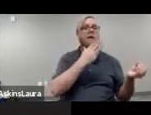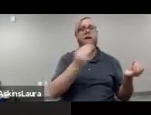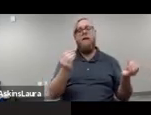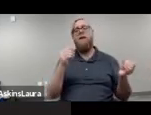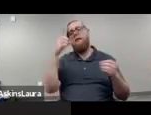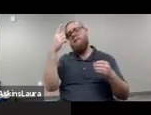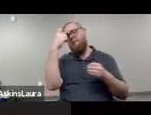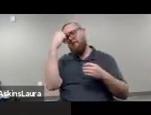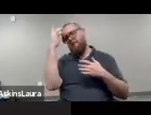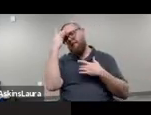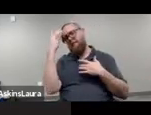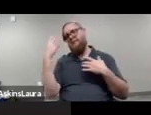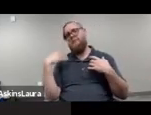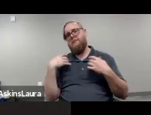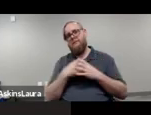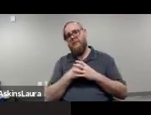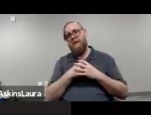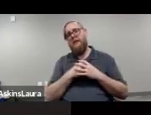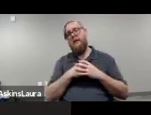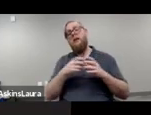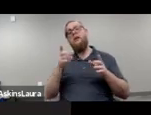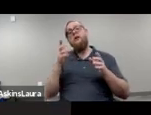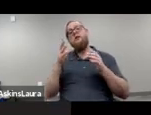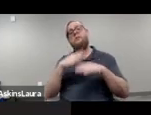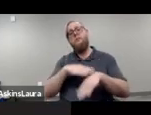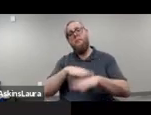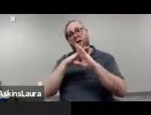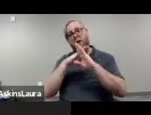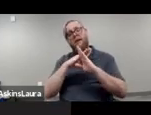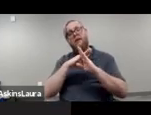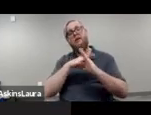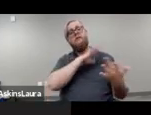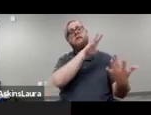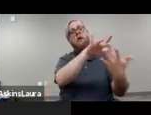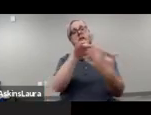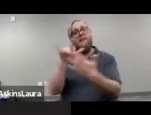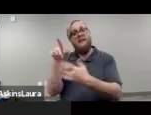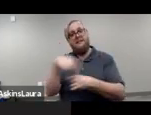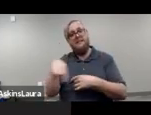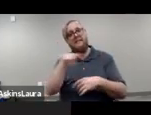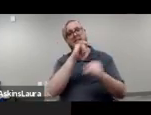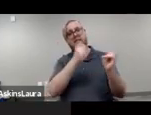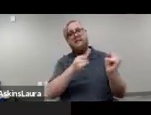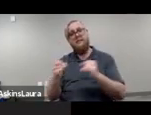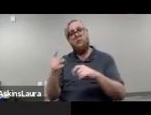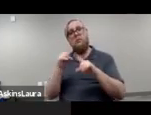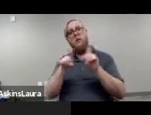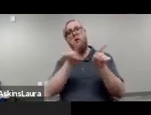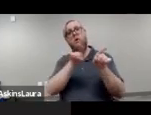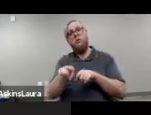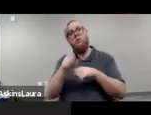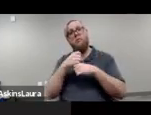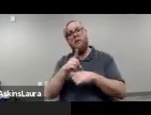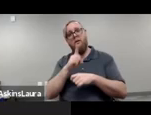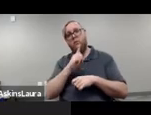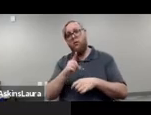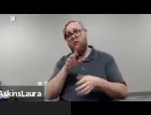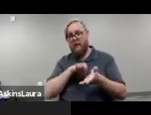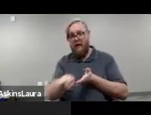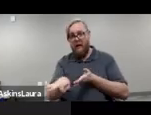barriers, unfortunately, to not just locating the individuals, but also ensuring that they're counted. So